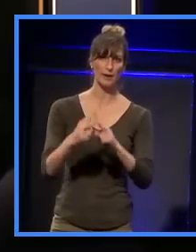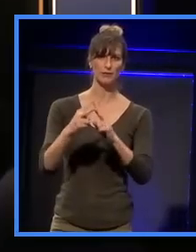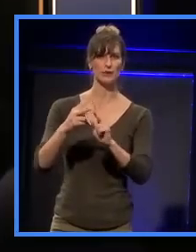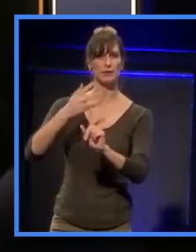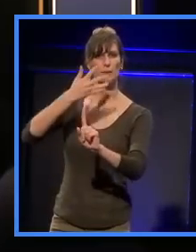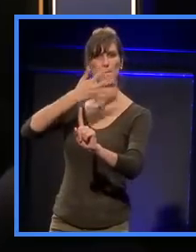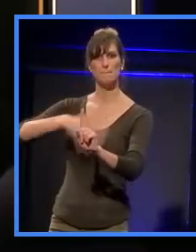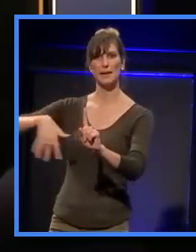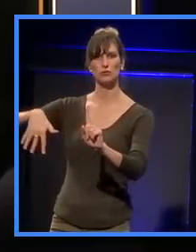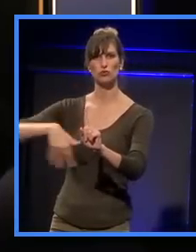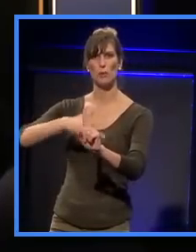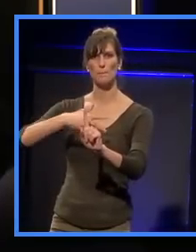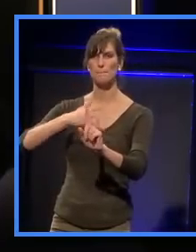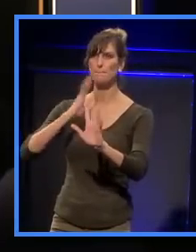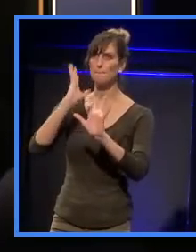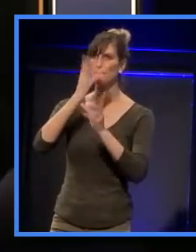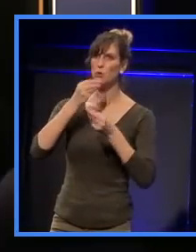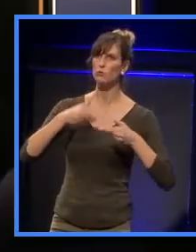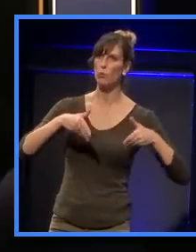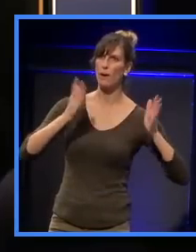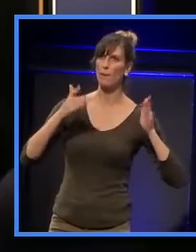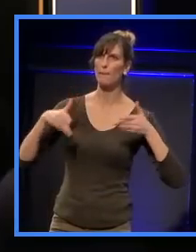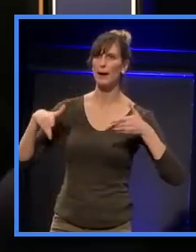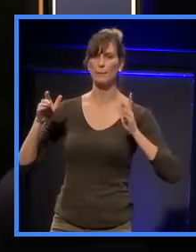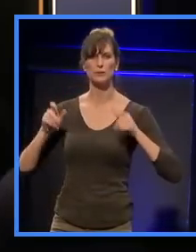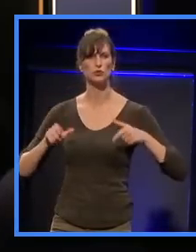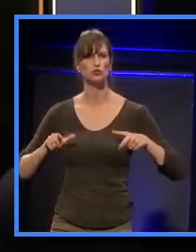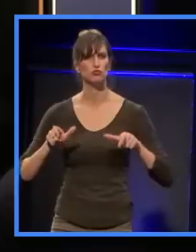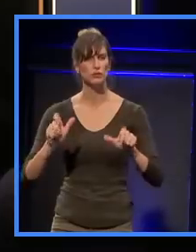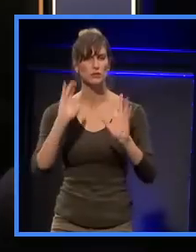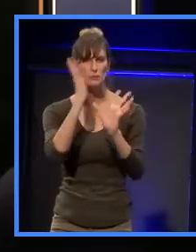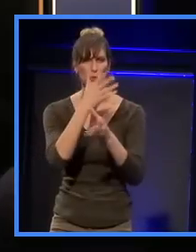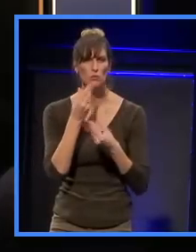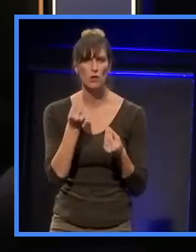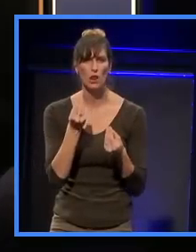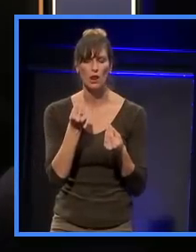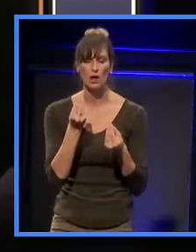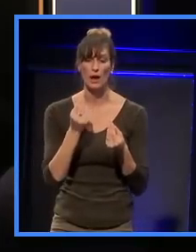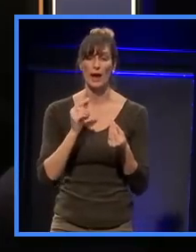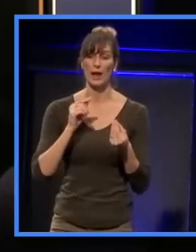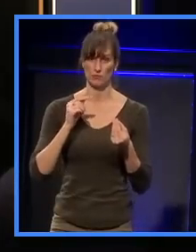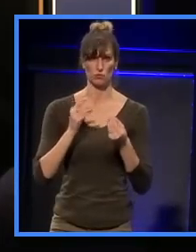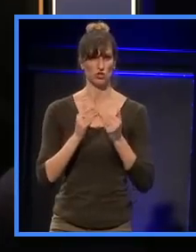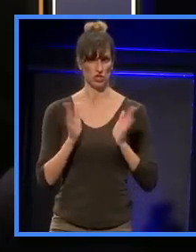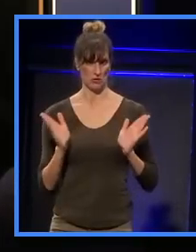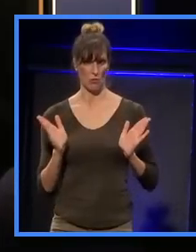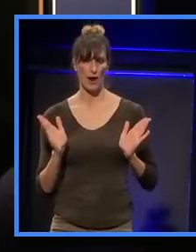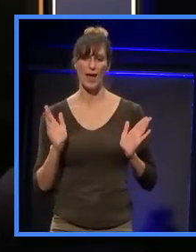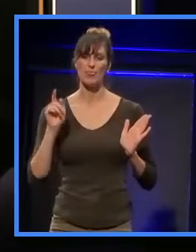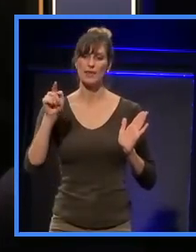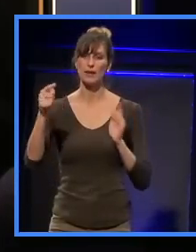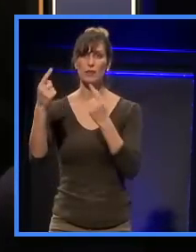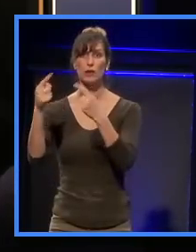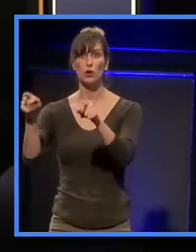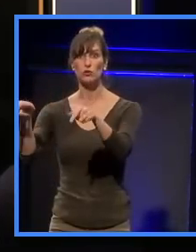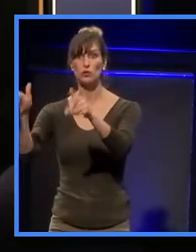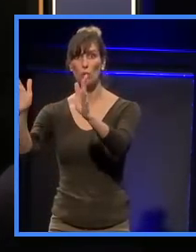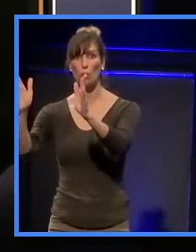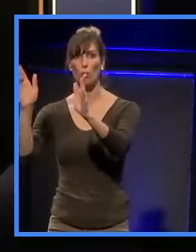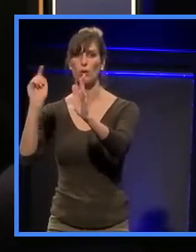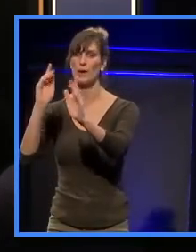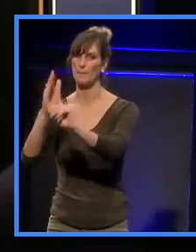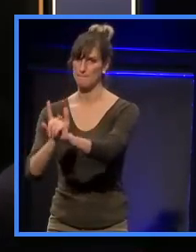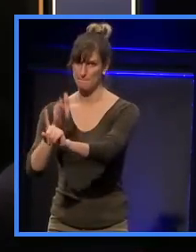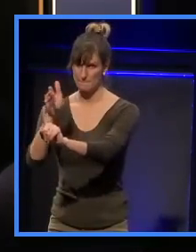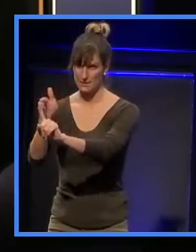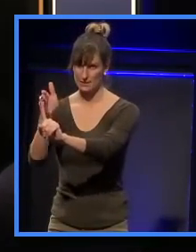know, those beautiful apartment buildings, those beautiful streets. And the concert hall's about the particular. And in New Zealand, we have